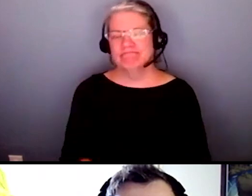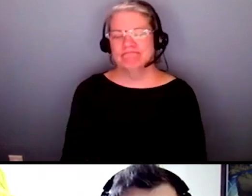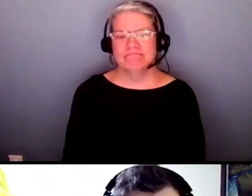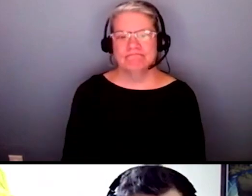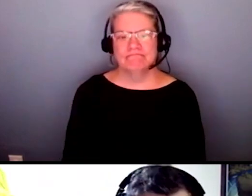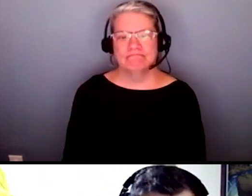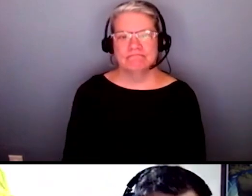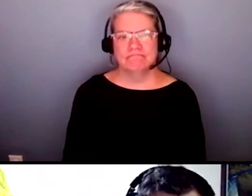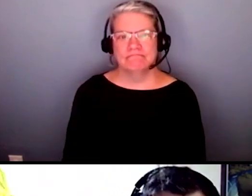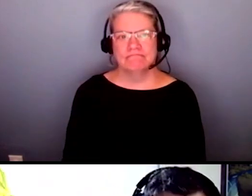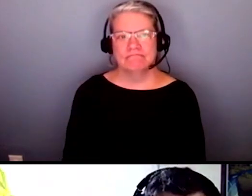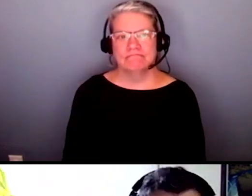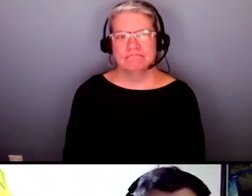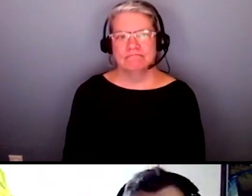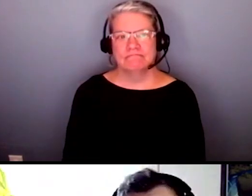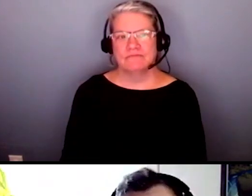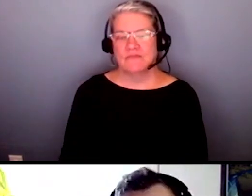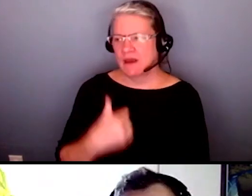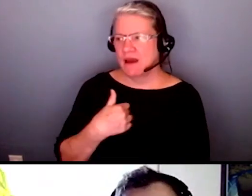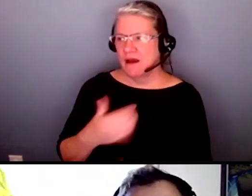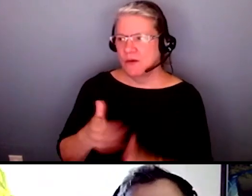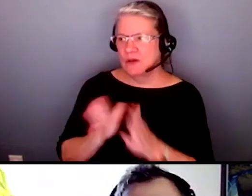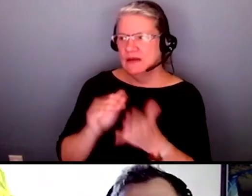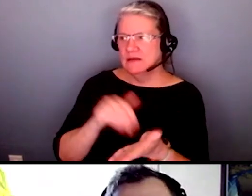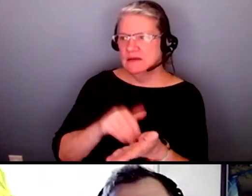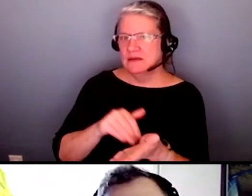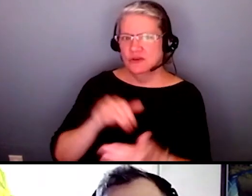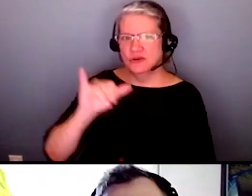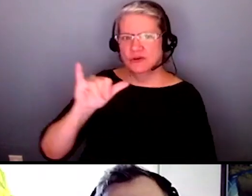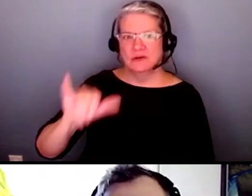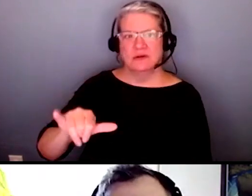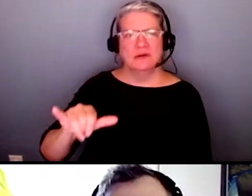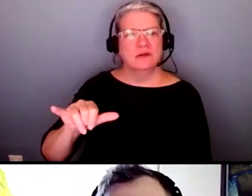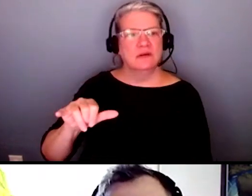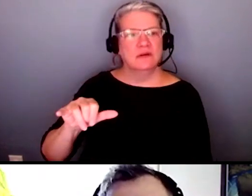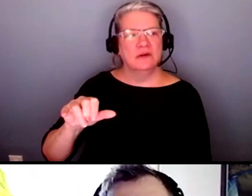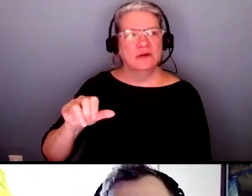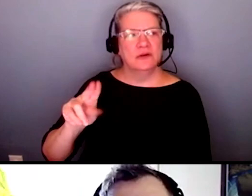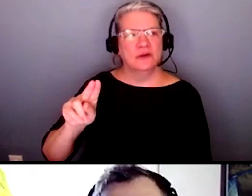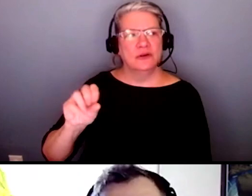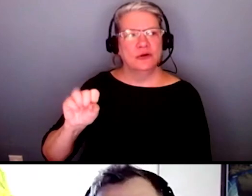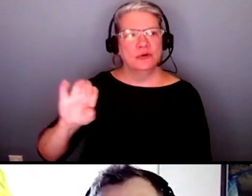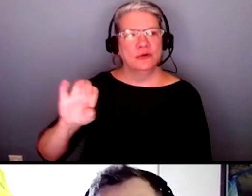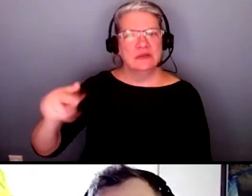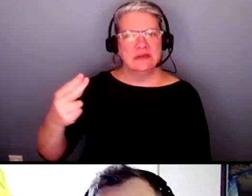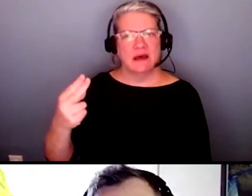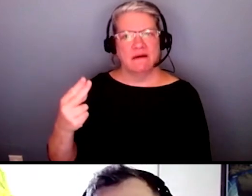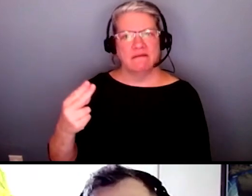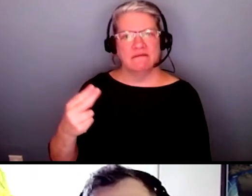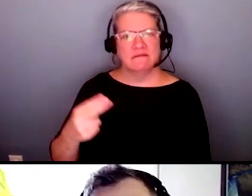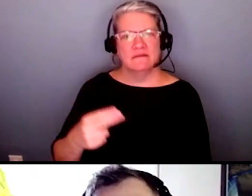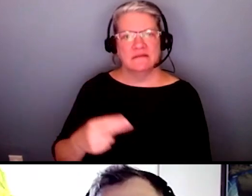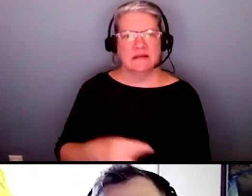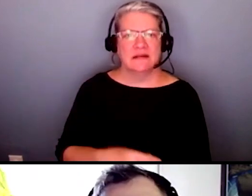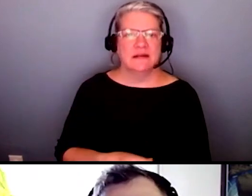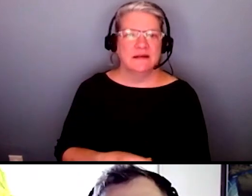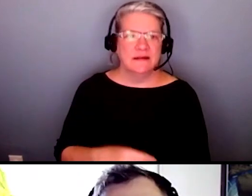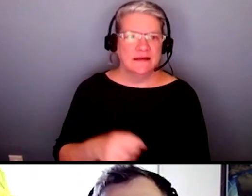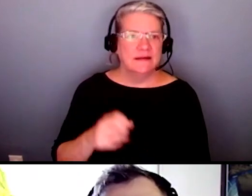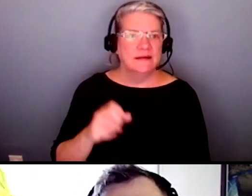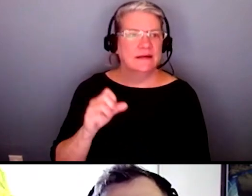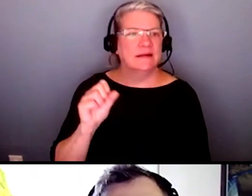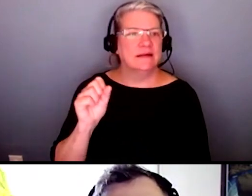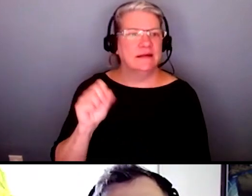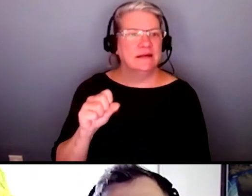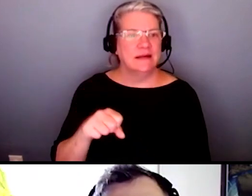oh i'll ask dr youssef to respond to that one from the hospital side certainly and first of all let me just take a